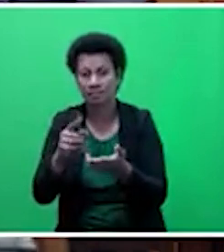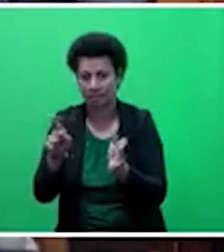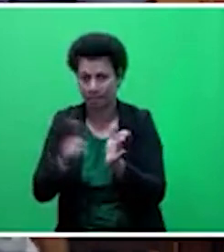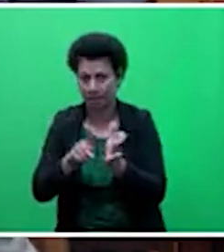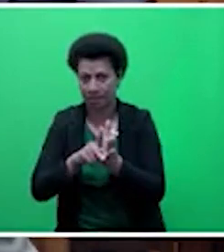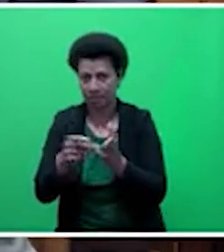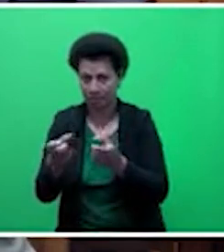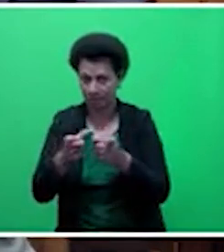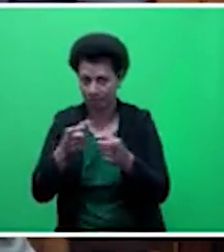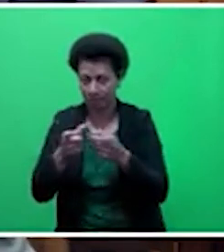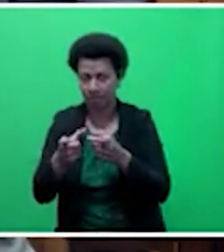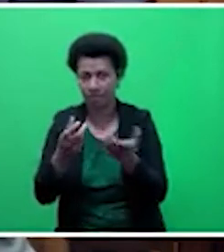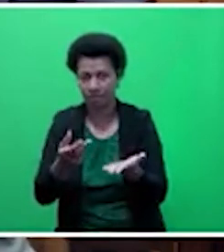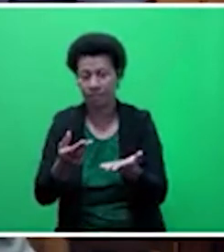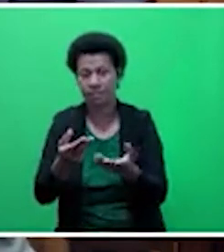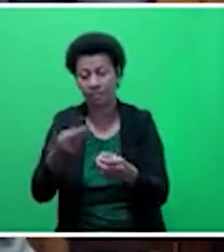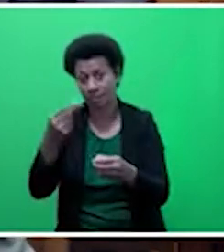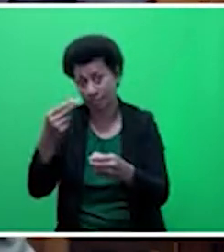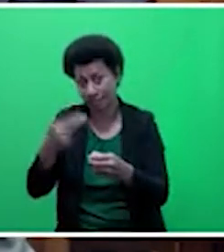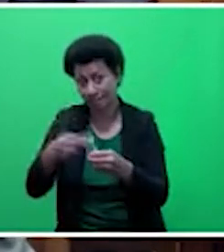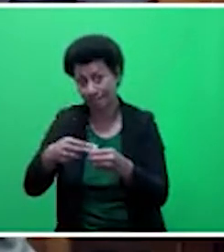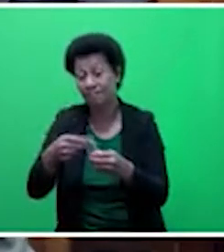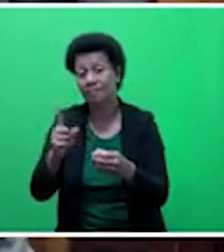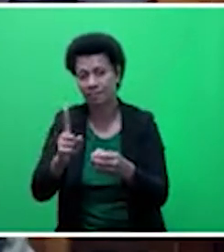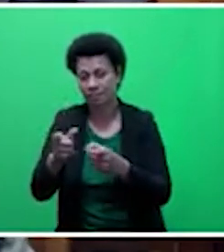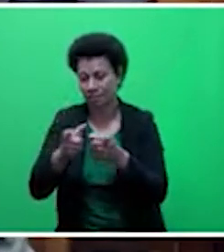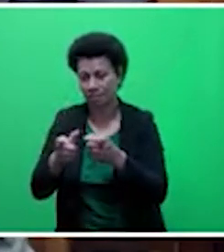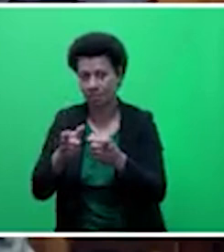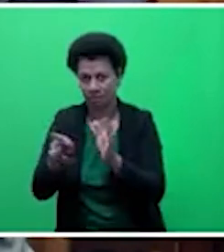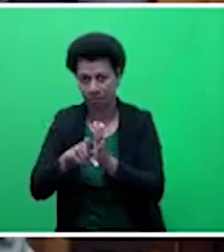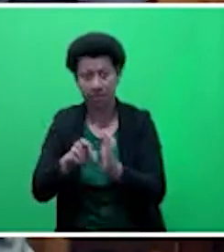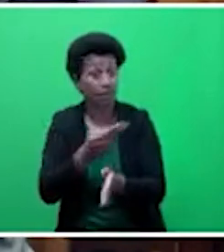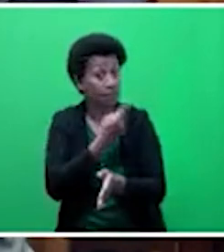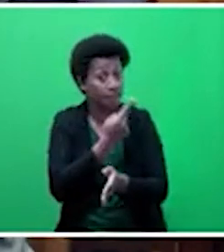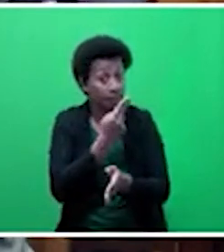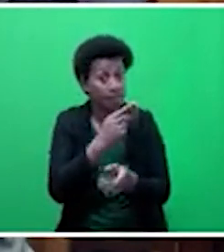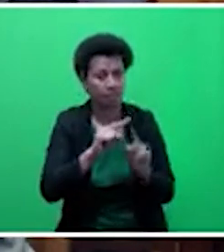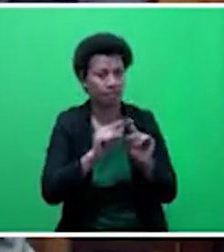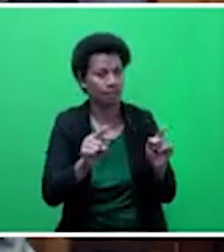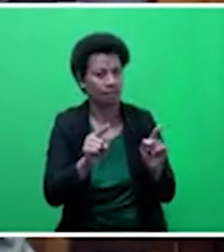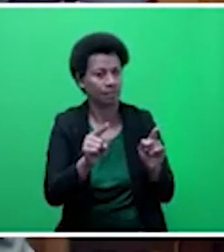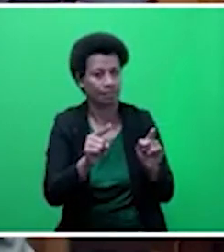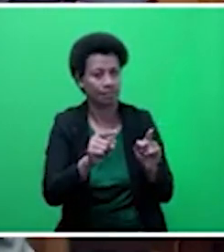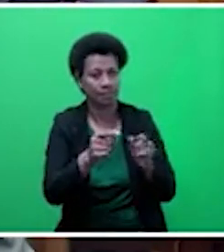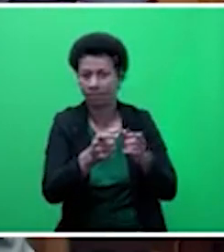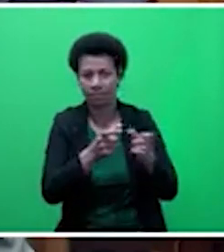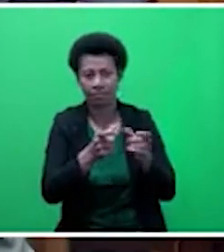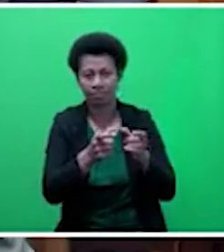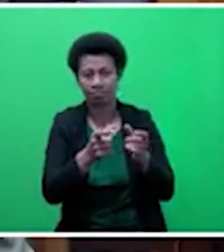Even if you want cigarettes, it's a different pricing mechanism altogether. It's not price controlled. So he needs to understand that.